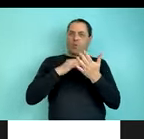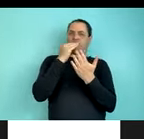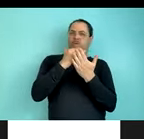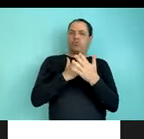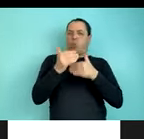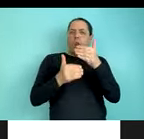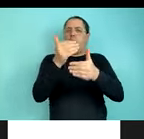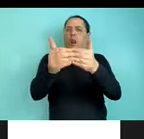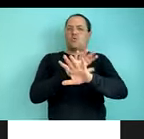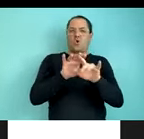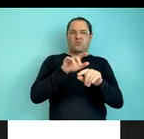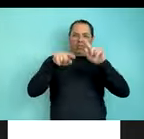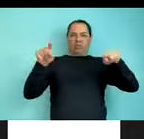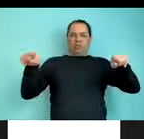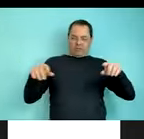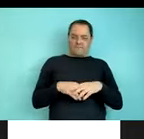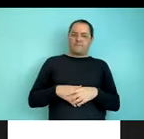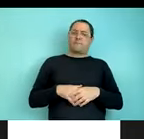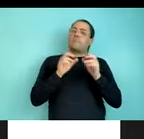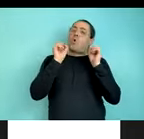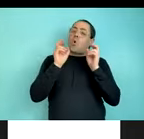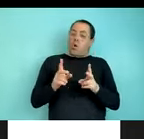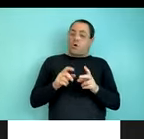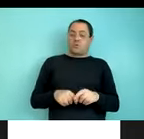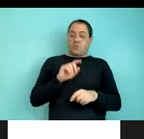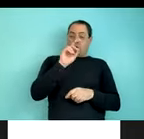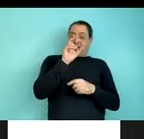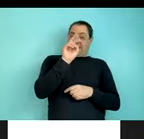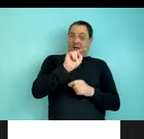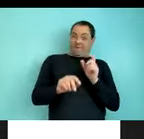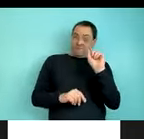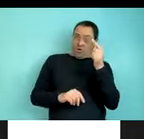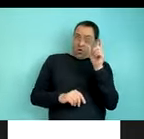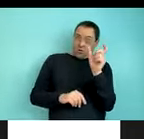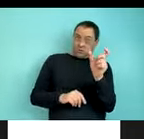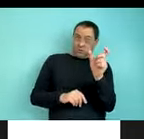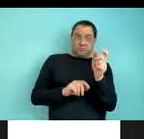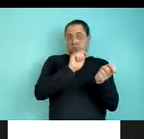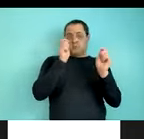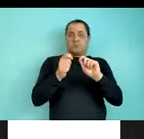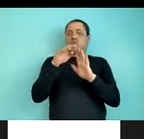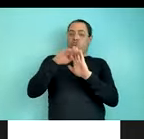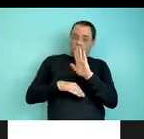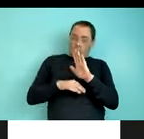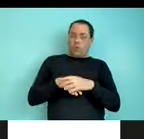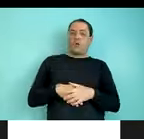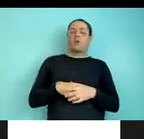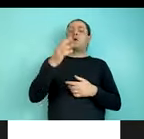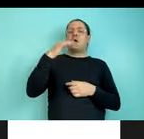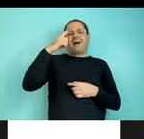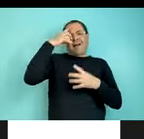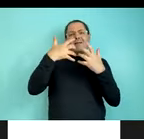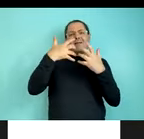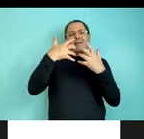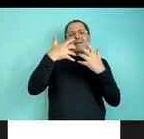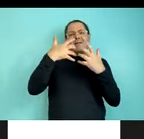NSL versus sound gesture groups due to regularization during learning? And second, given the cognitive bias towards noun first, would